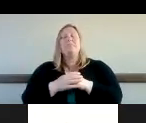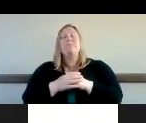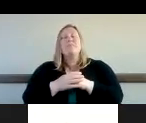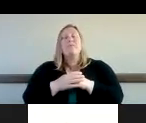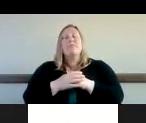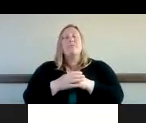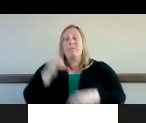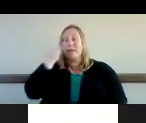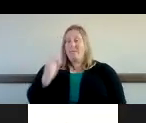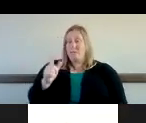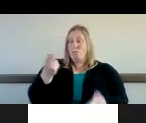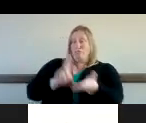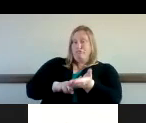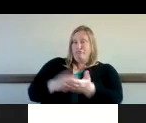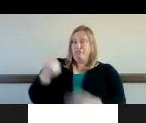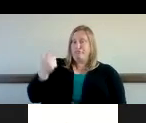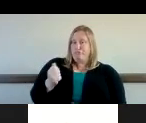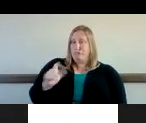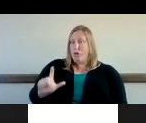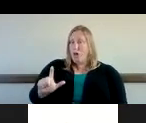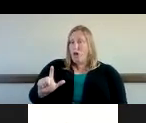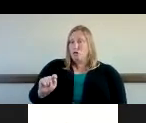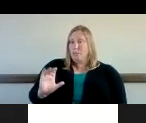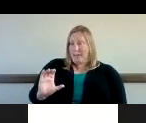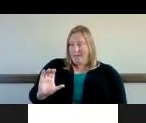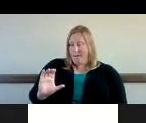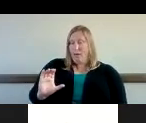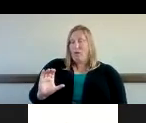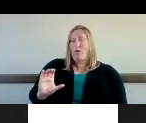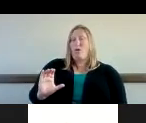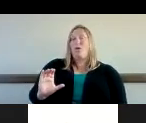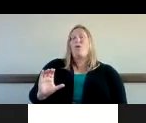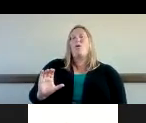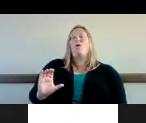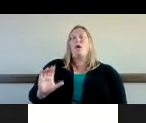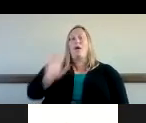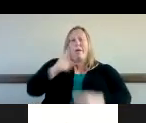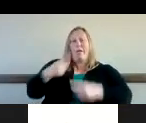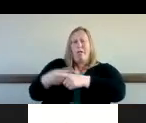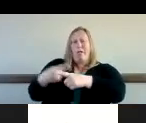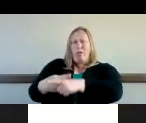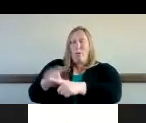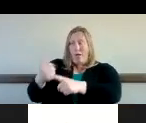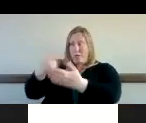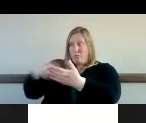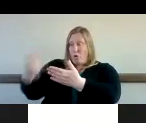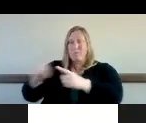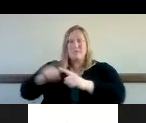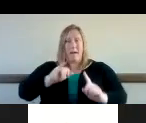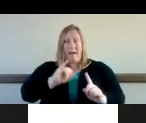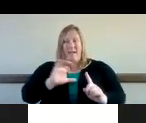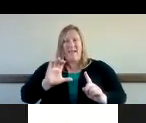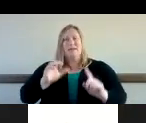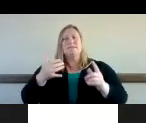um is a problem for some other programs but not for i can connect great and we've got a couple